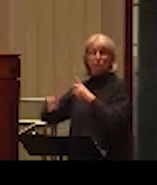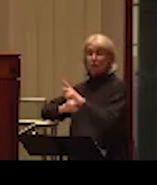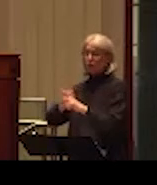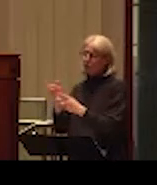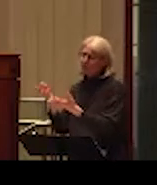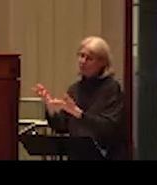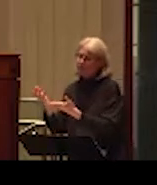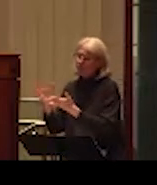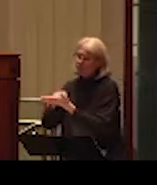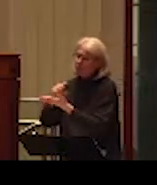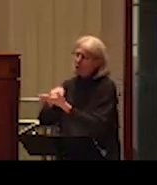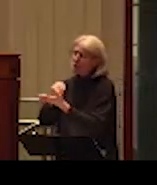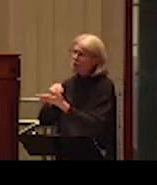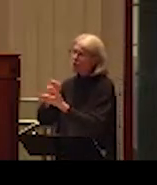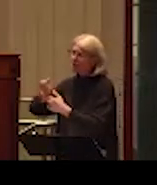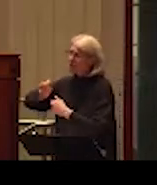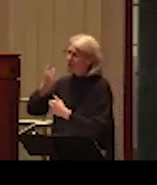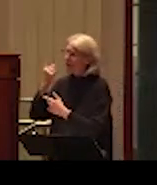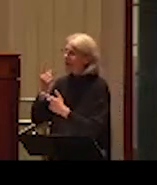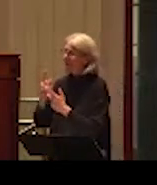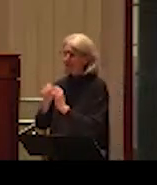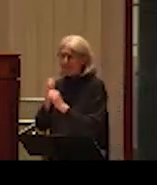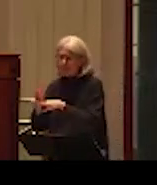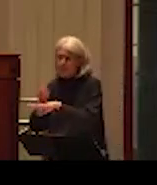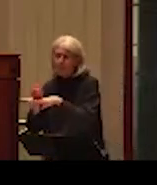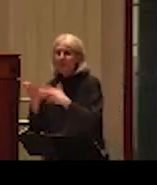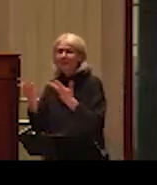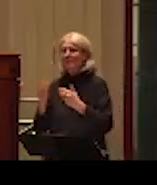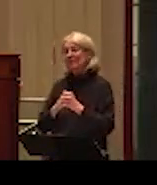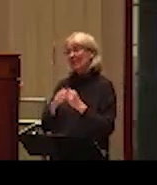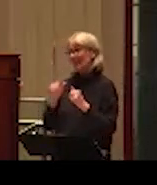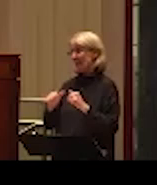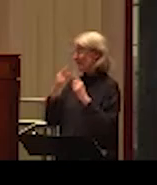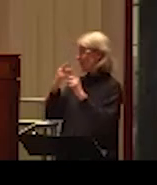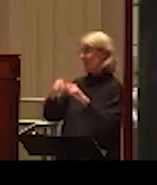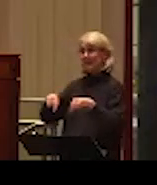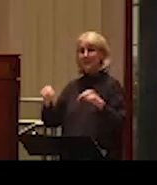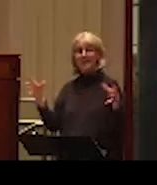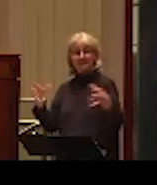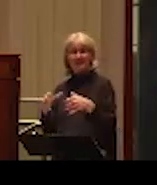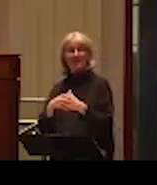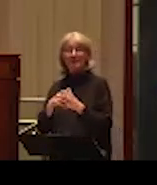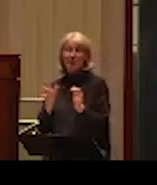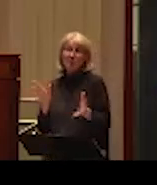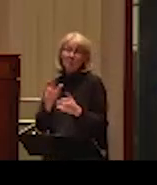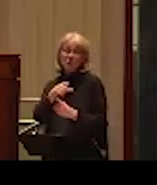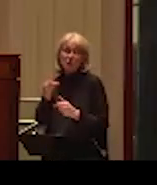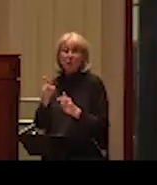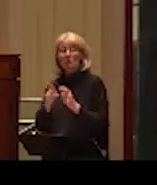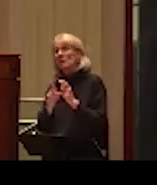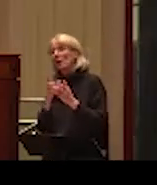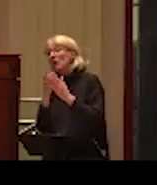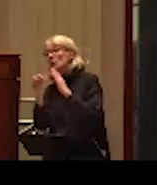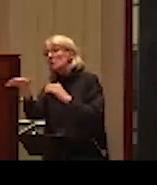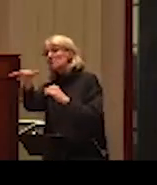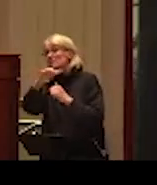I think this kind of event is about. And so I want to thank you very much for attending and invite everybody to join us in the